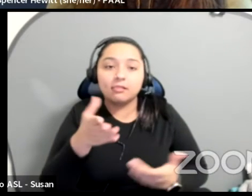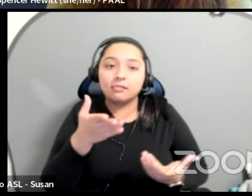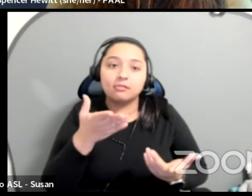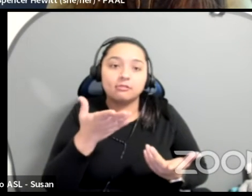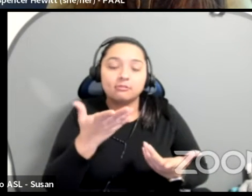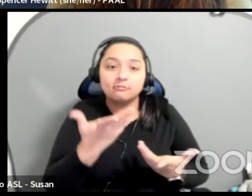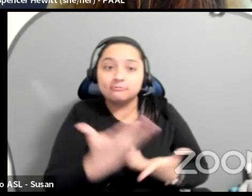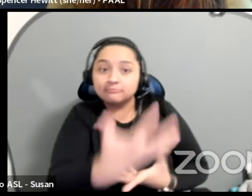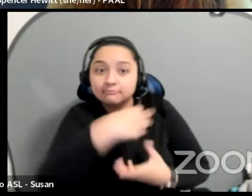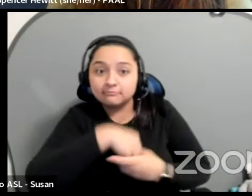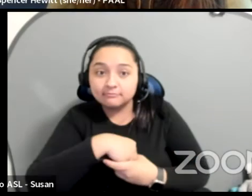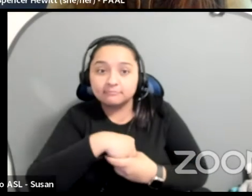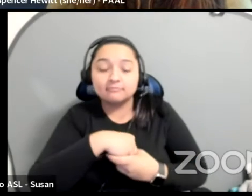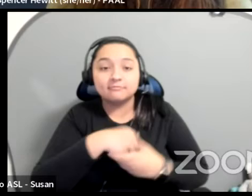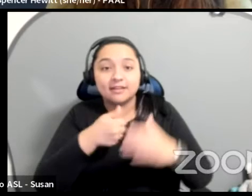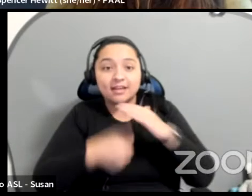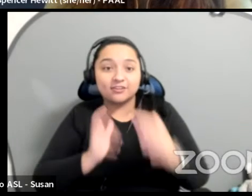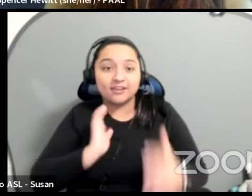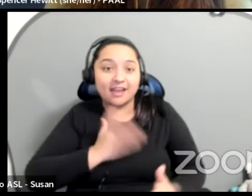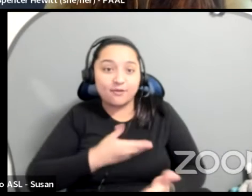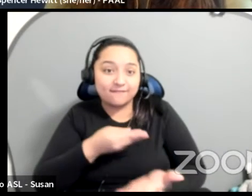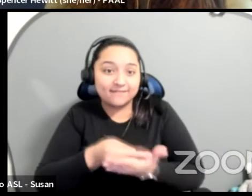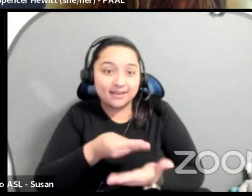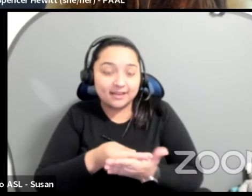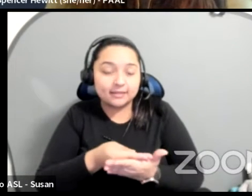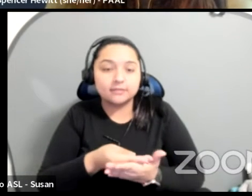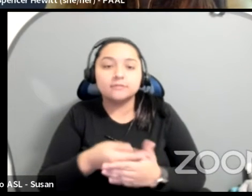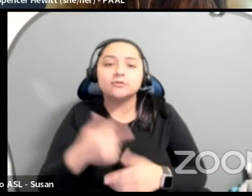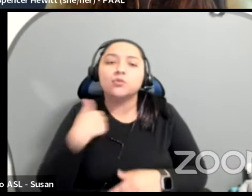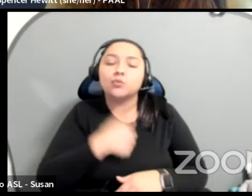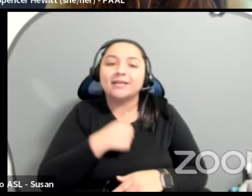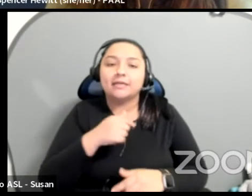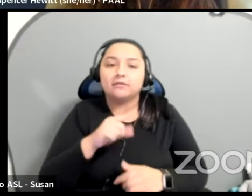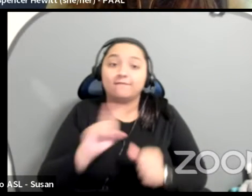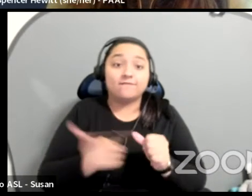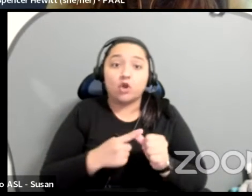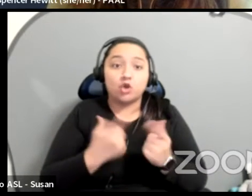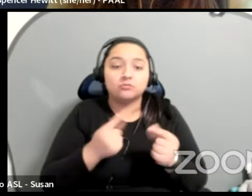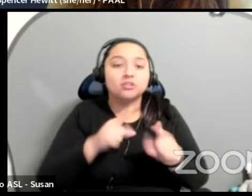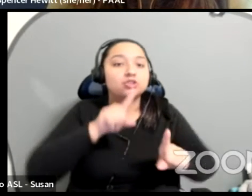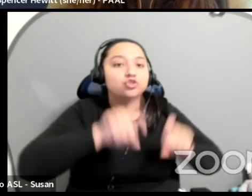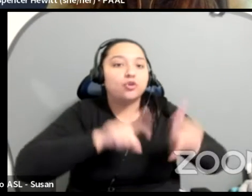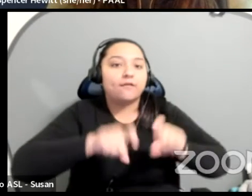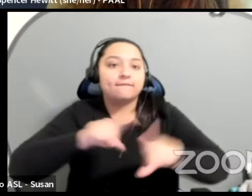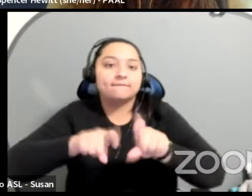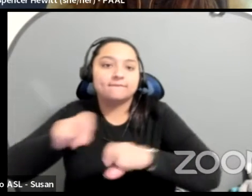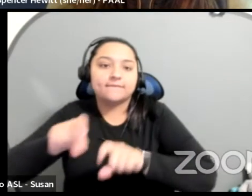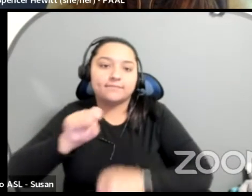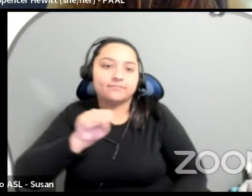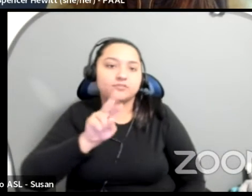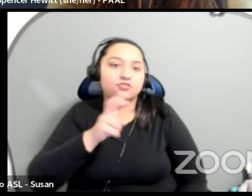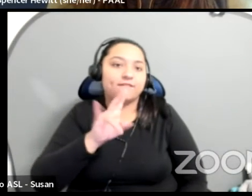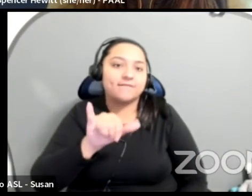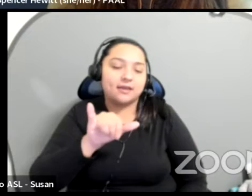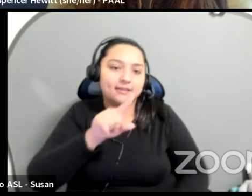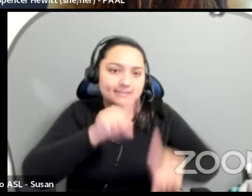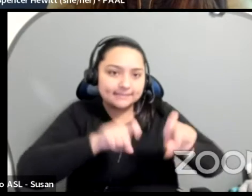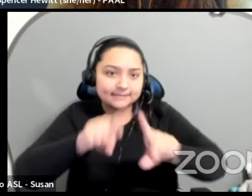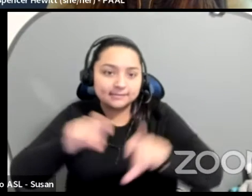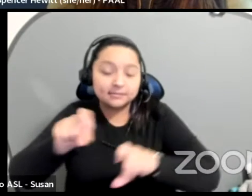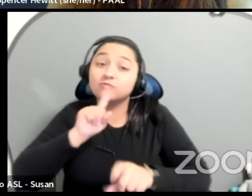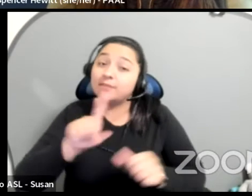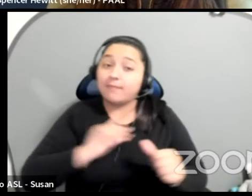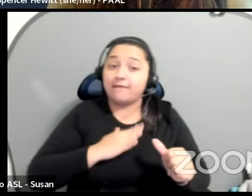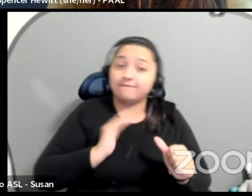initial, an initial survey. This is once we had the team together, my first number was like a total guess, honestly. And then